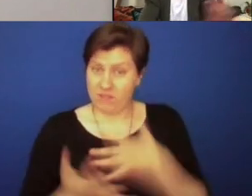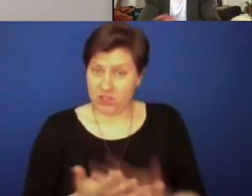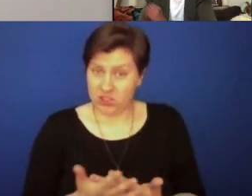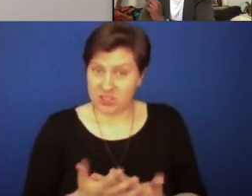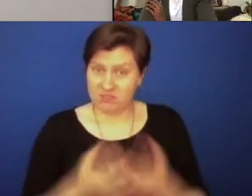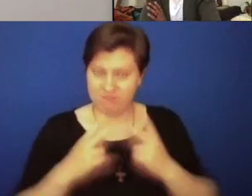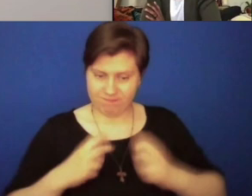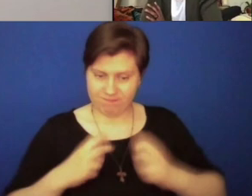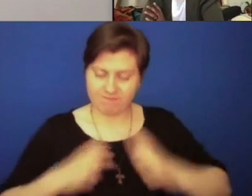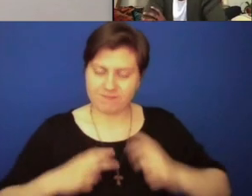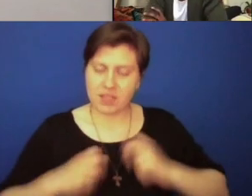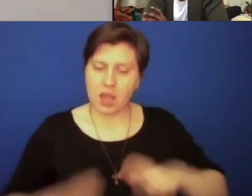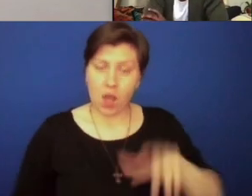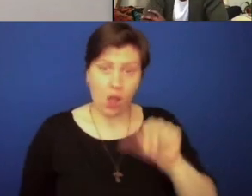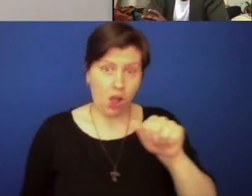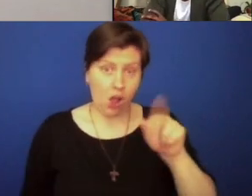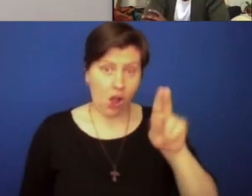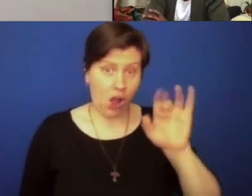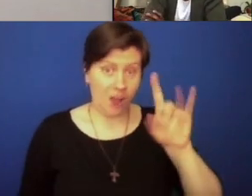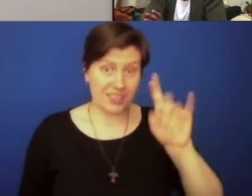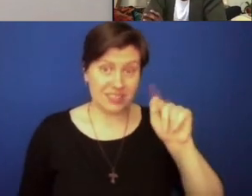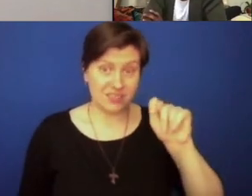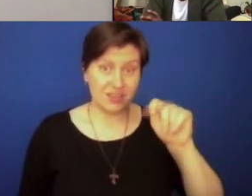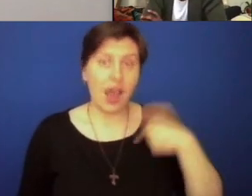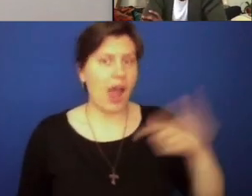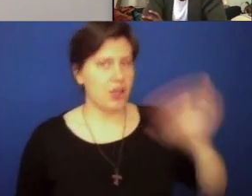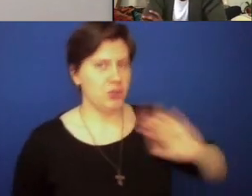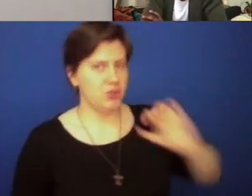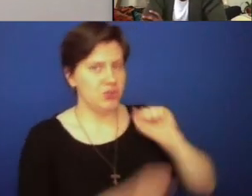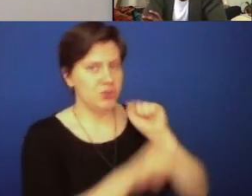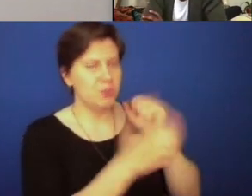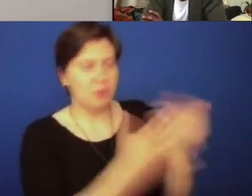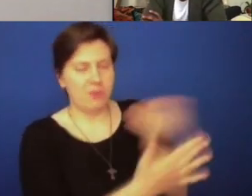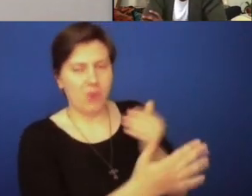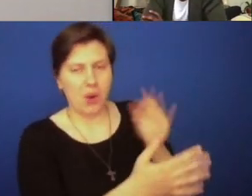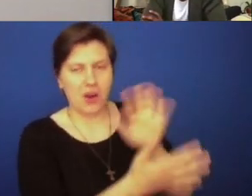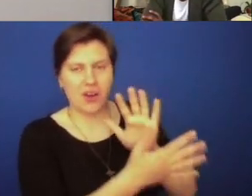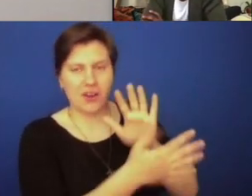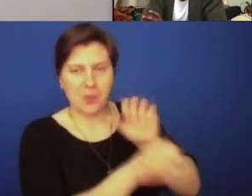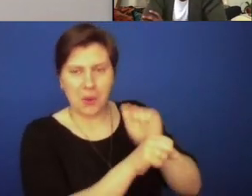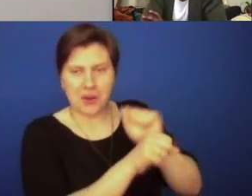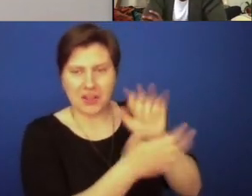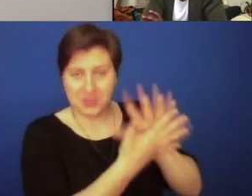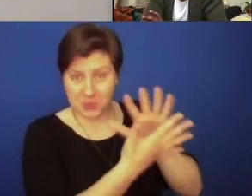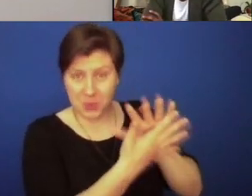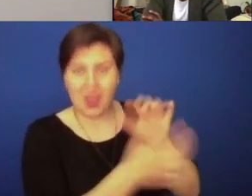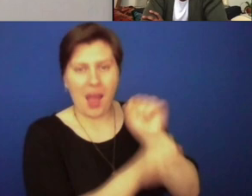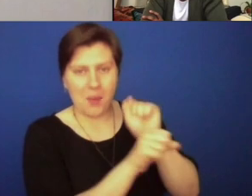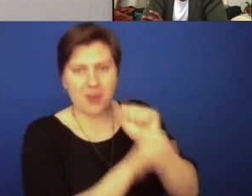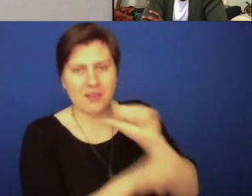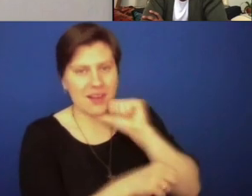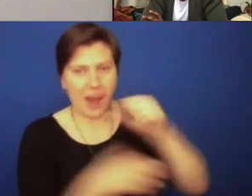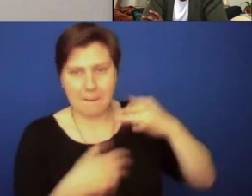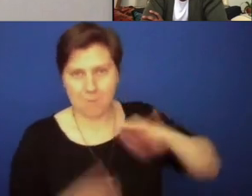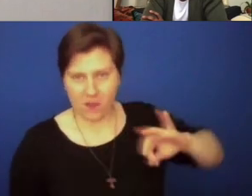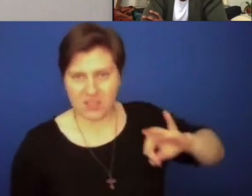of confession. Doing an audit, I used to work, previous to working in a school, I worked in a non-profit space, and they